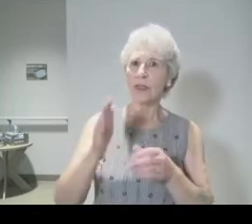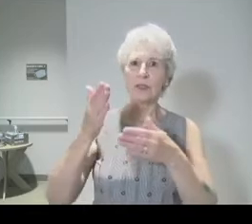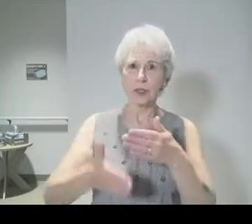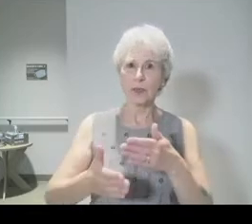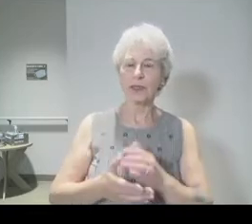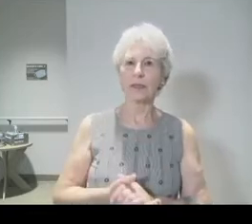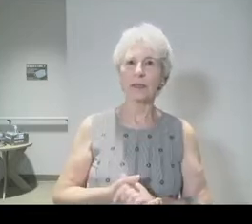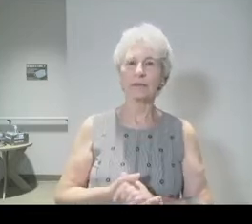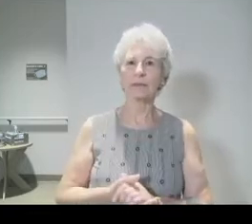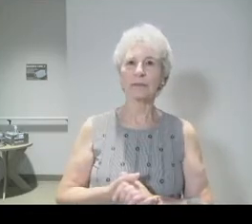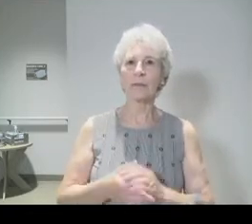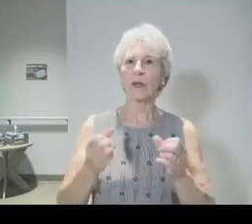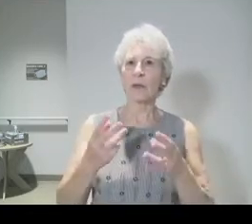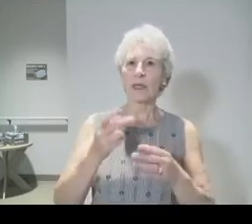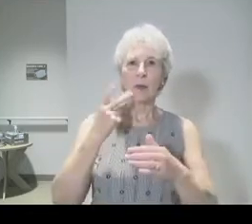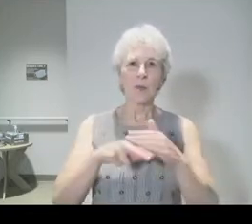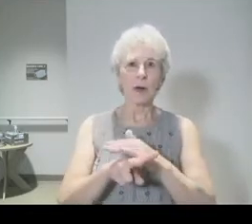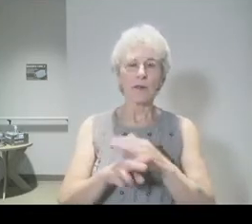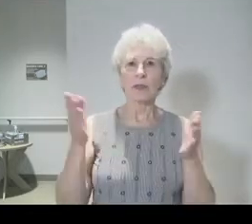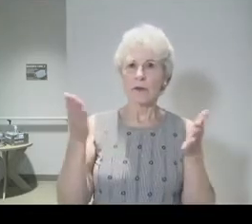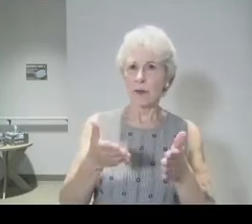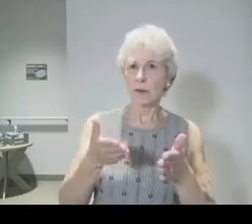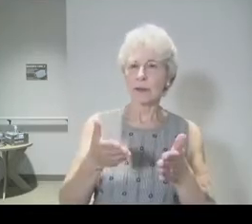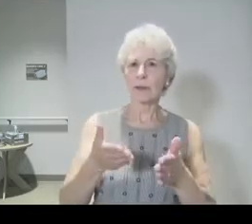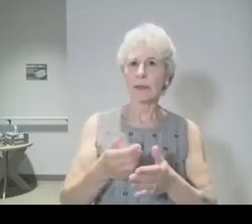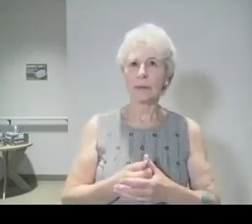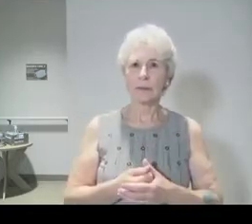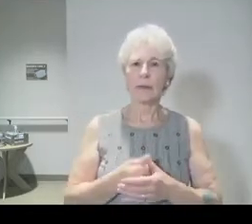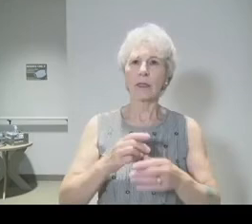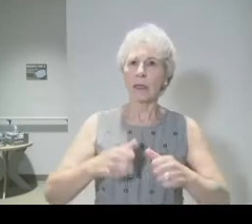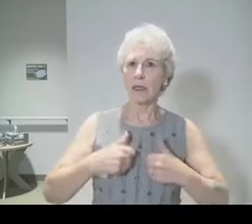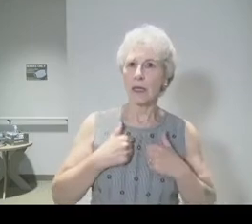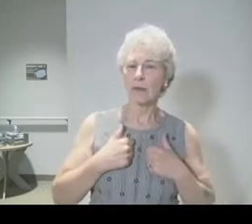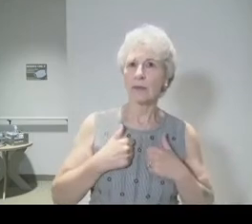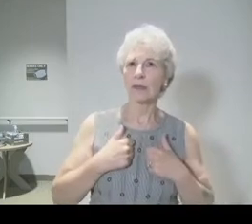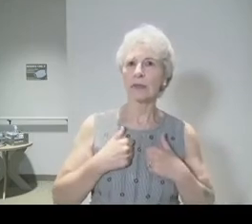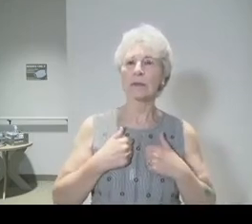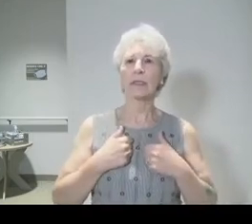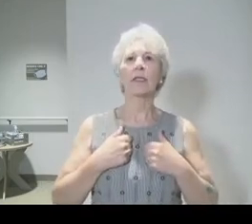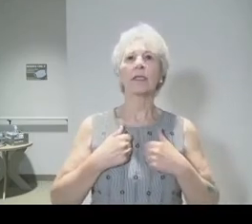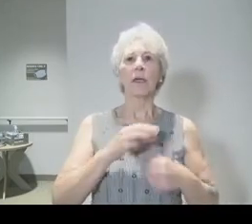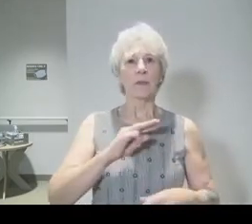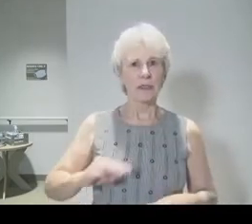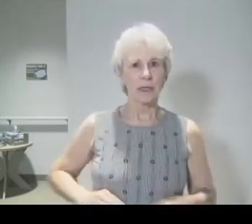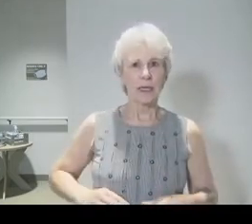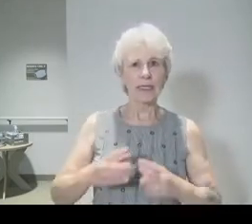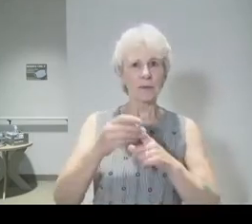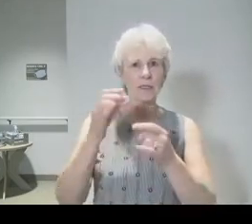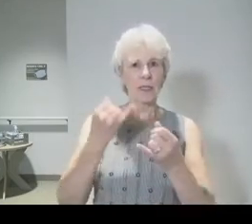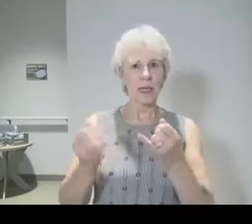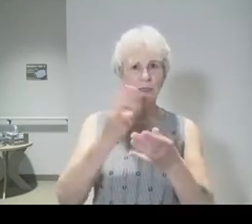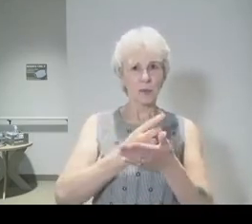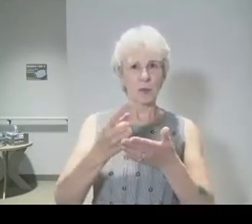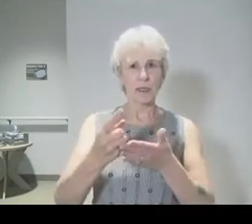know that many of the prophecies focus upon the life of the Messiah and especially the last week of